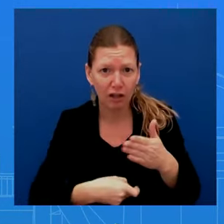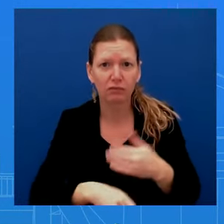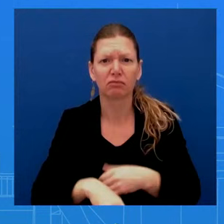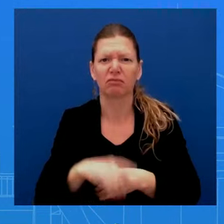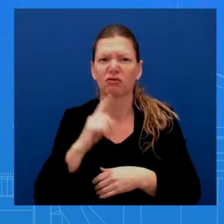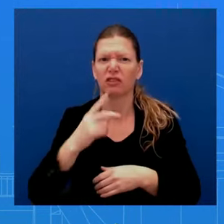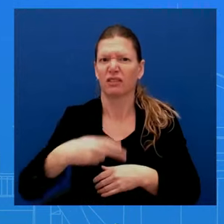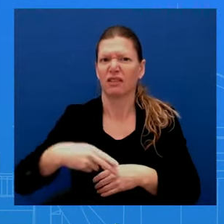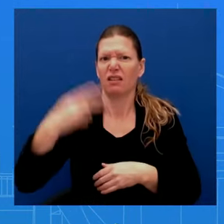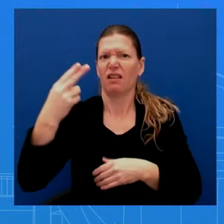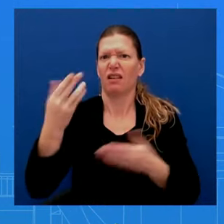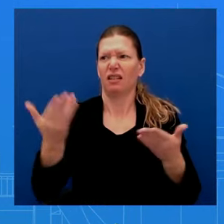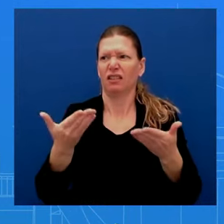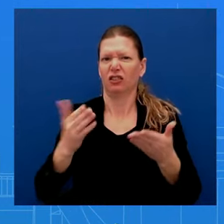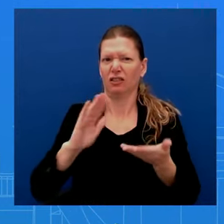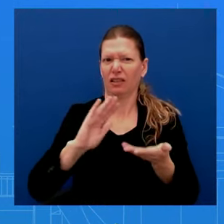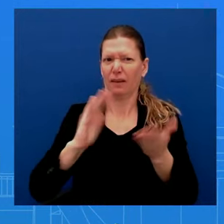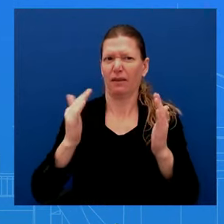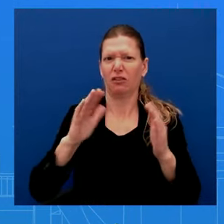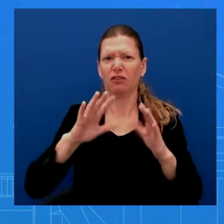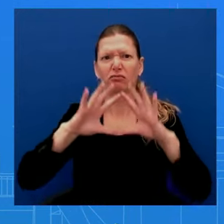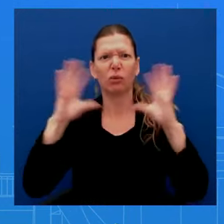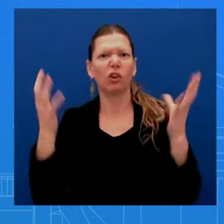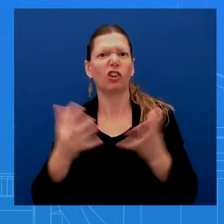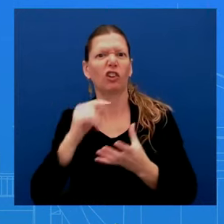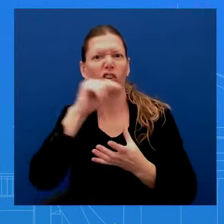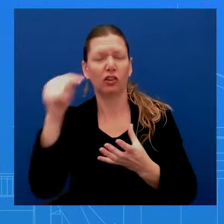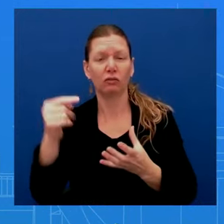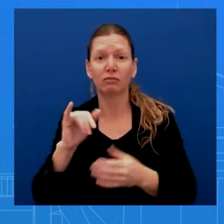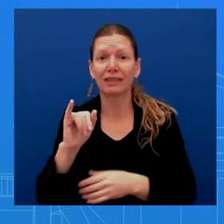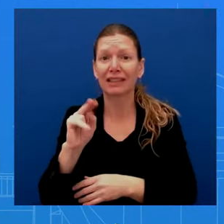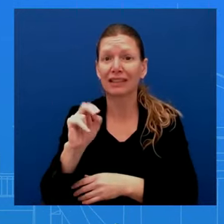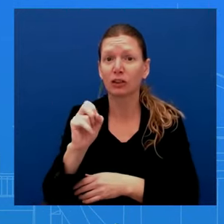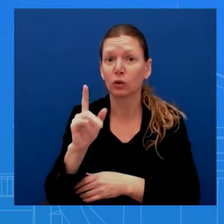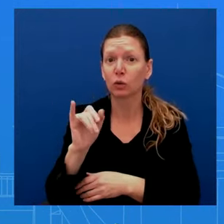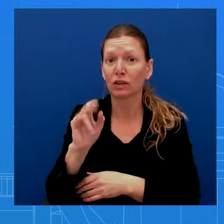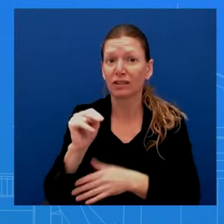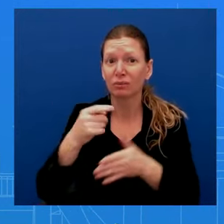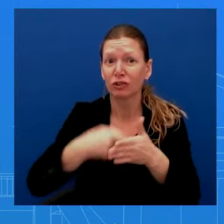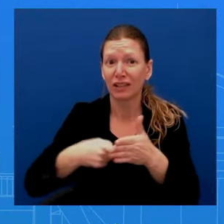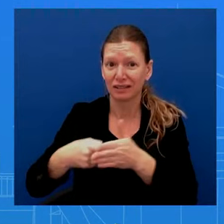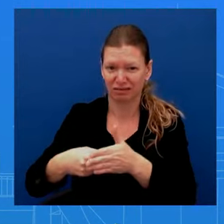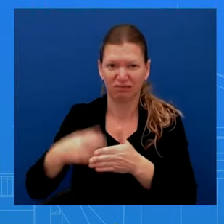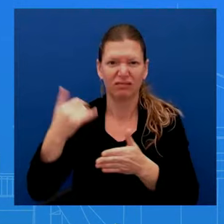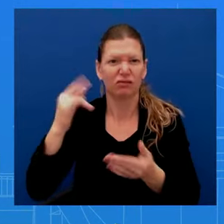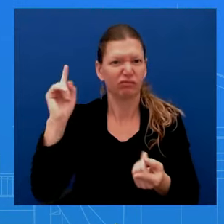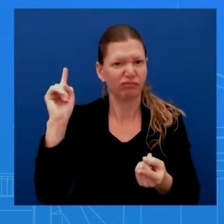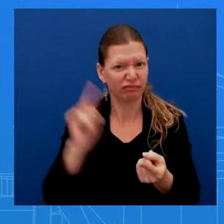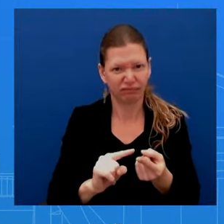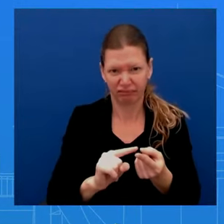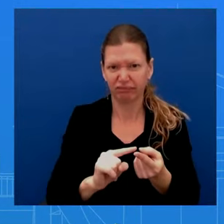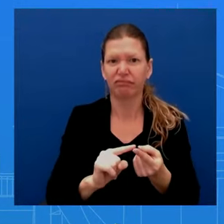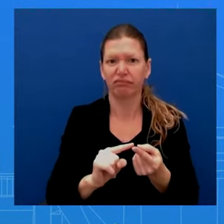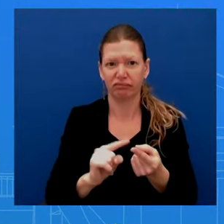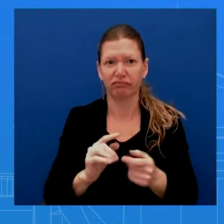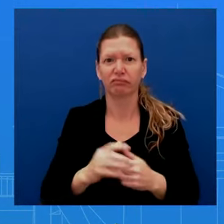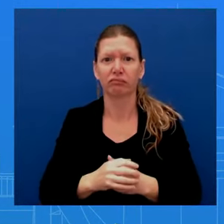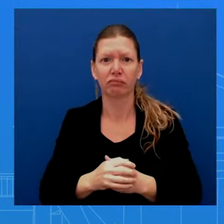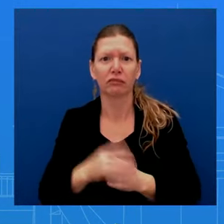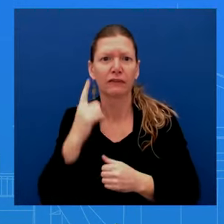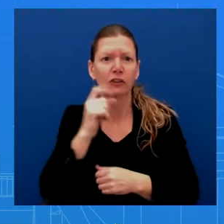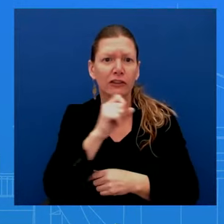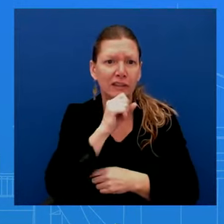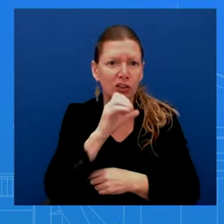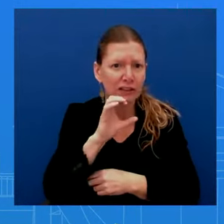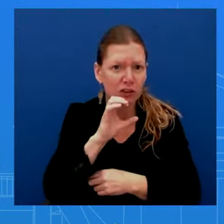out-of-pocket costs for seniors, negotiating Medicare drug prices. And the President is also calling